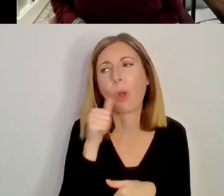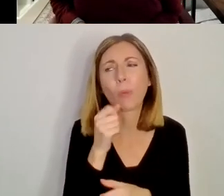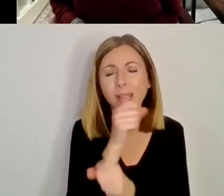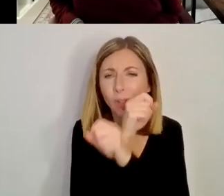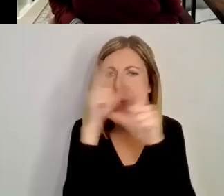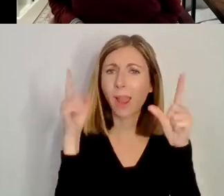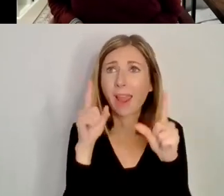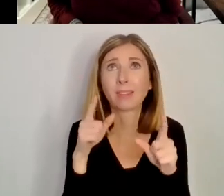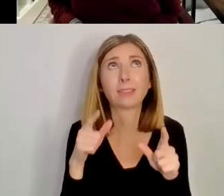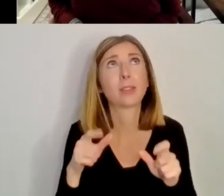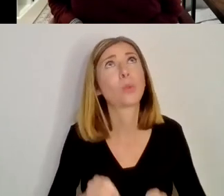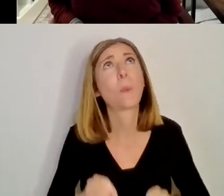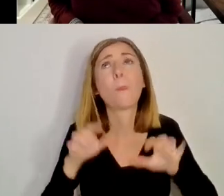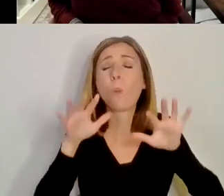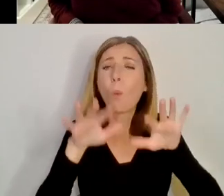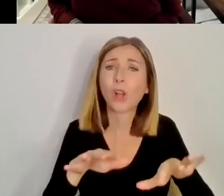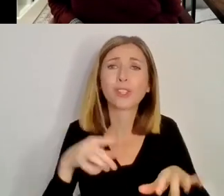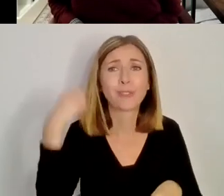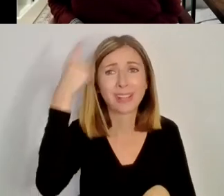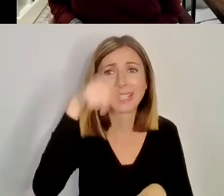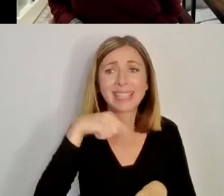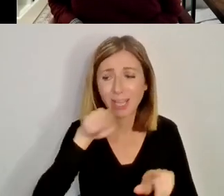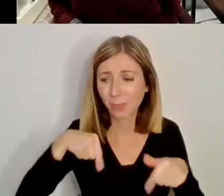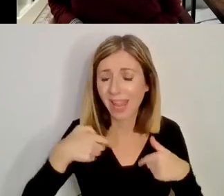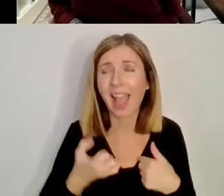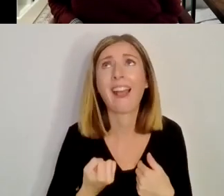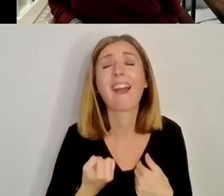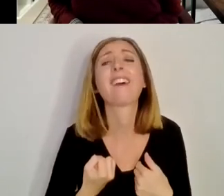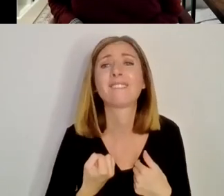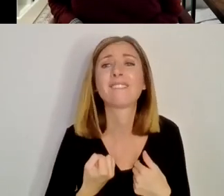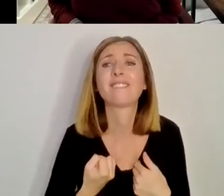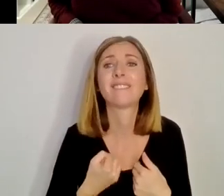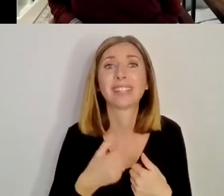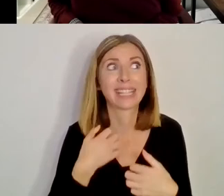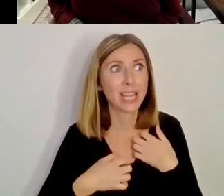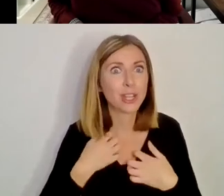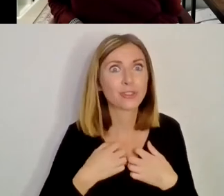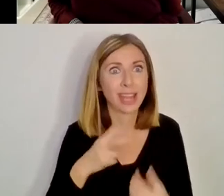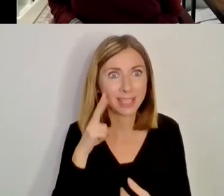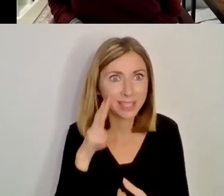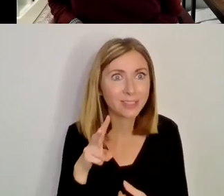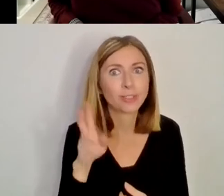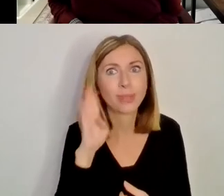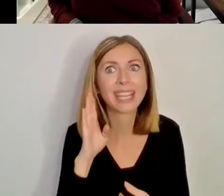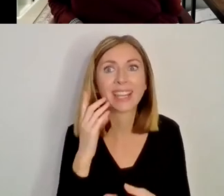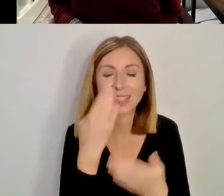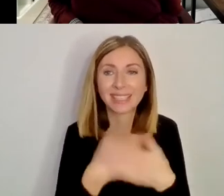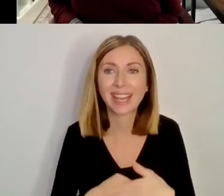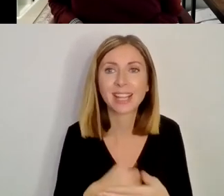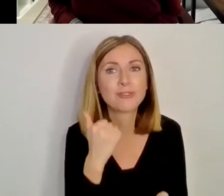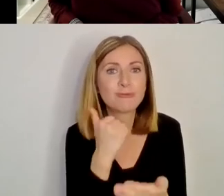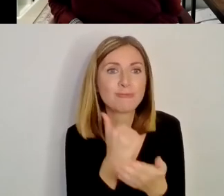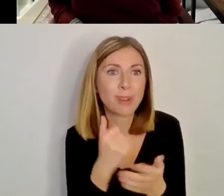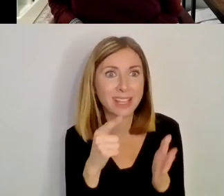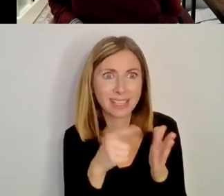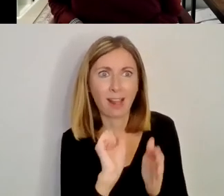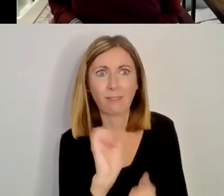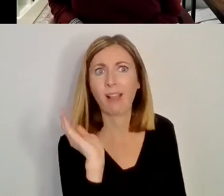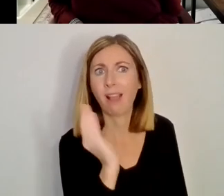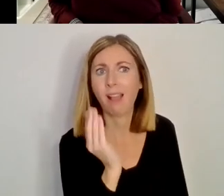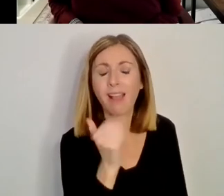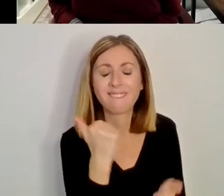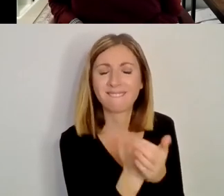wonderful scenes we have and it's great to hear them mentioned. Um, because we like to sing about it a lot, but not everyone realizes it's great to hear Alva talking about that.